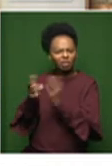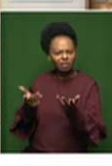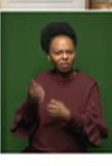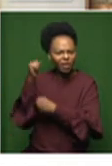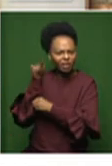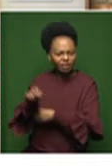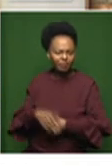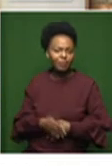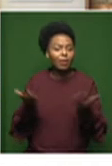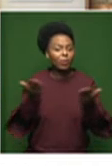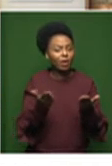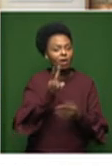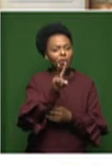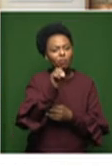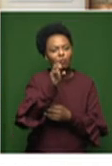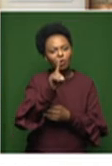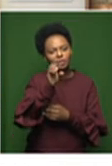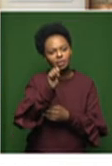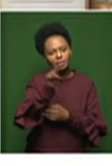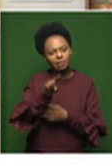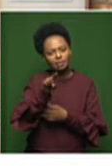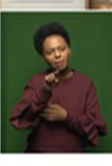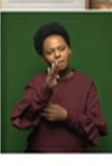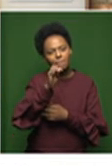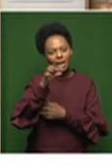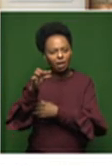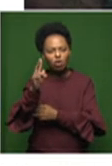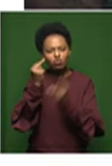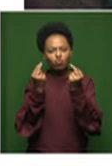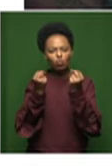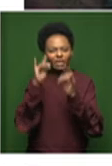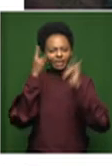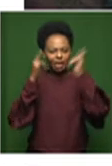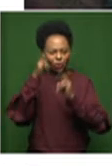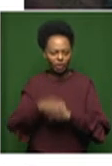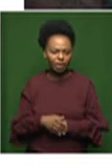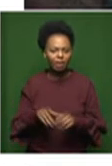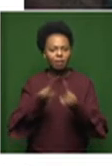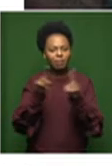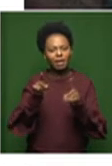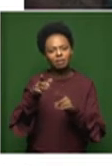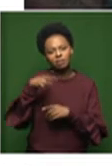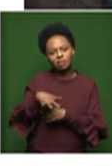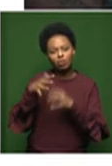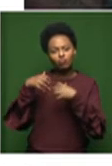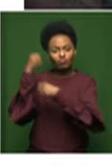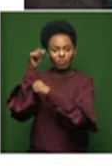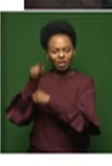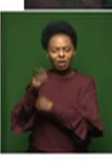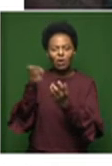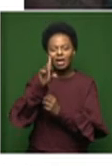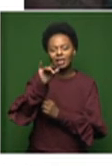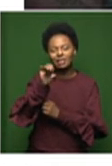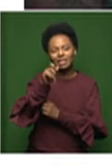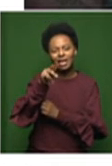factory is in Fordsburg, Newtown. But the Oxford Parks pop-up is in Dunkeld. Okay. And you can